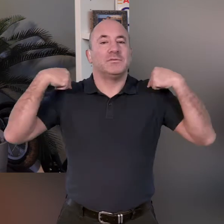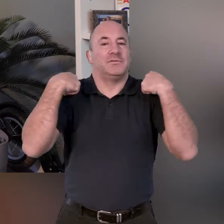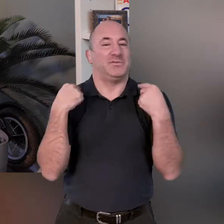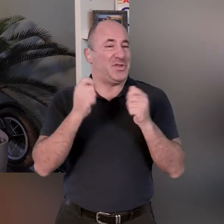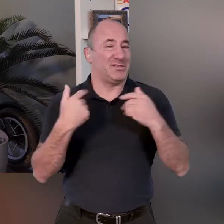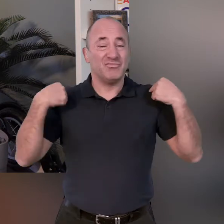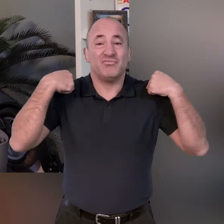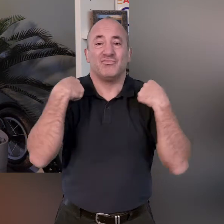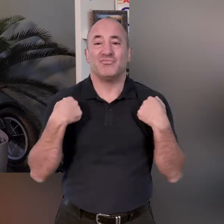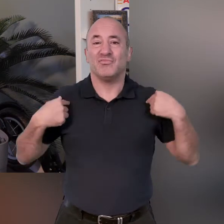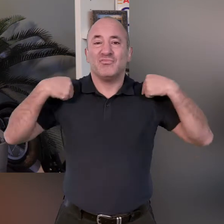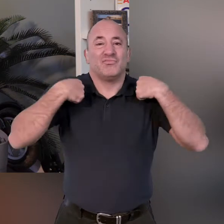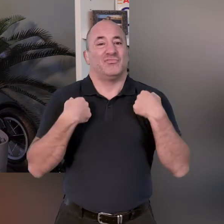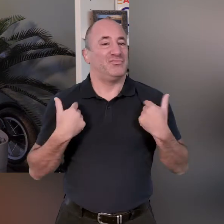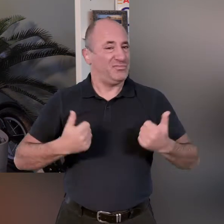just changing it up a little bit